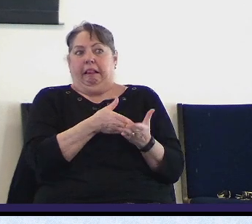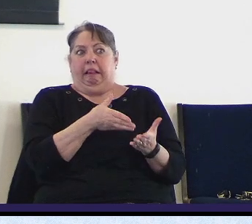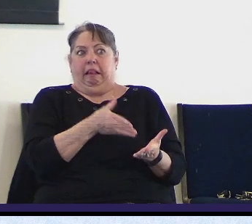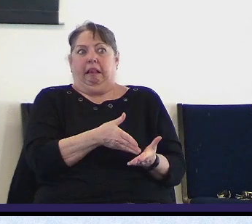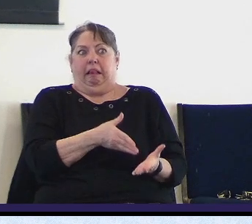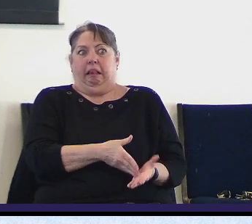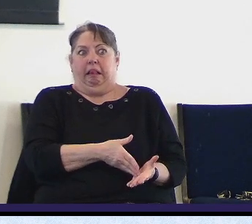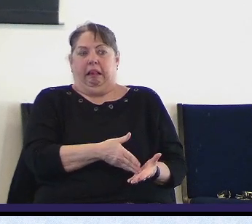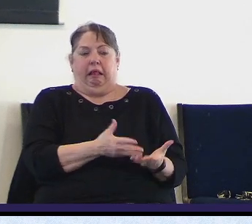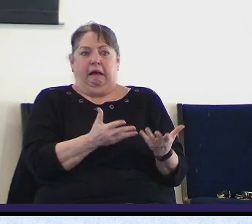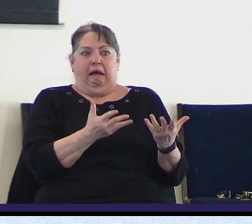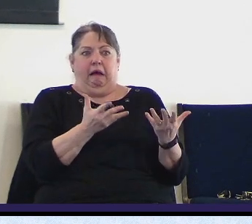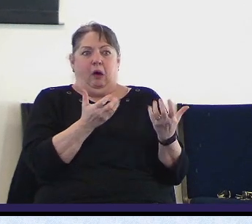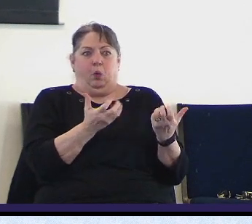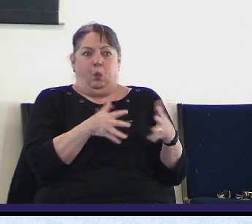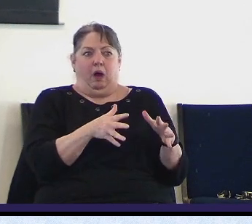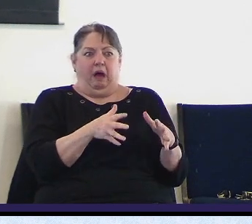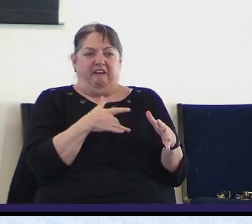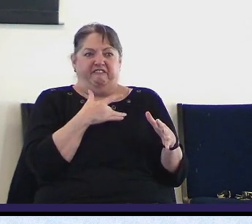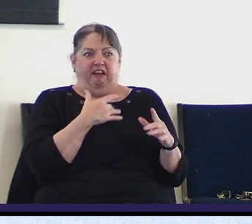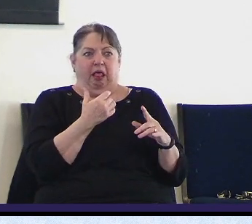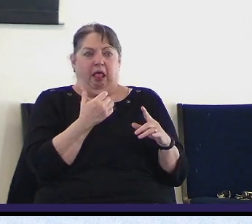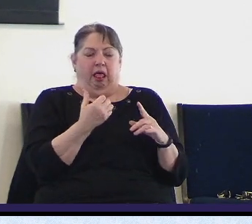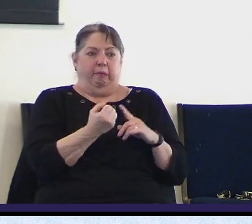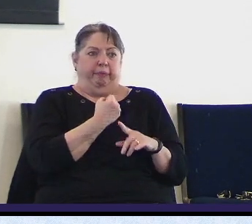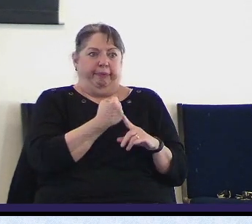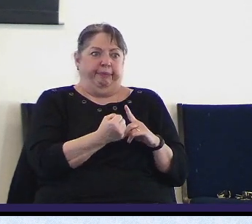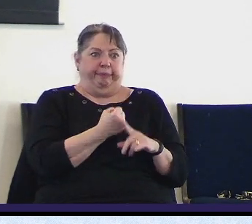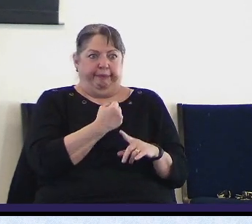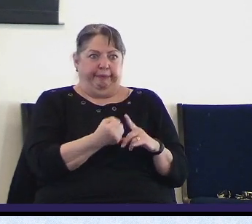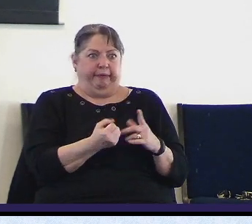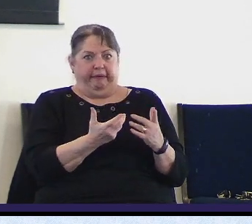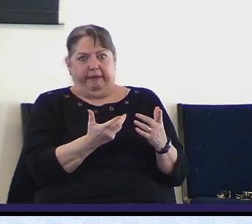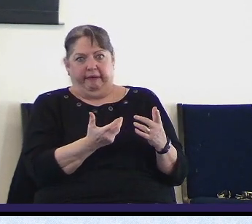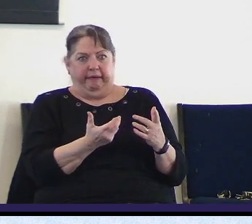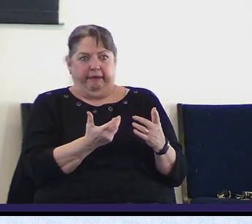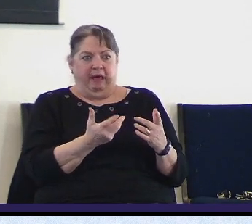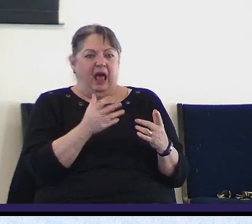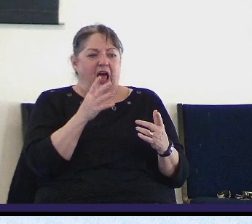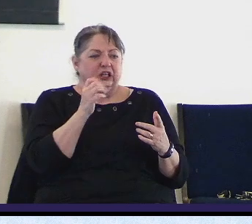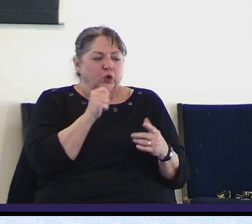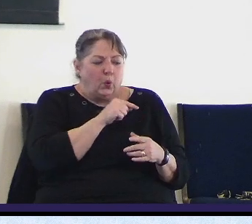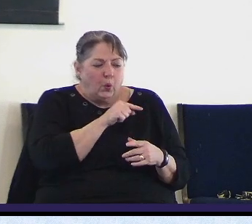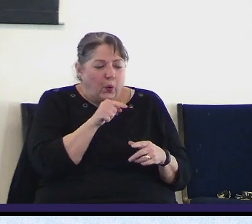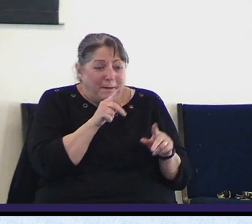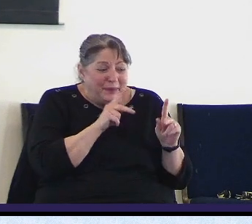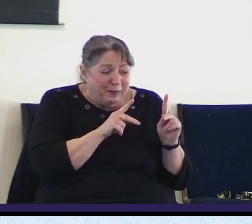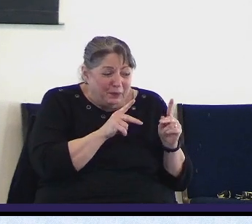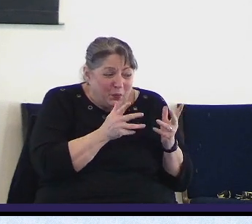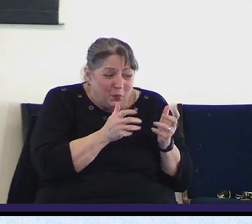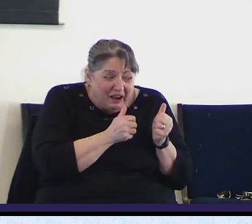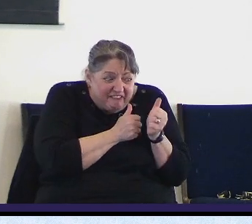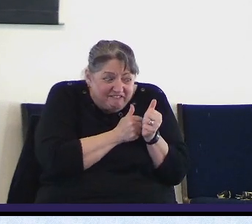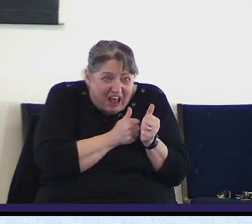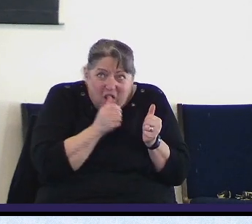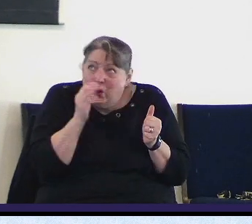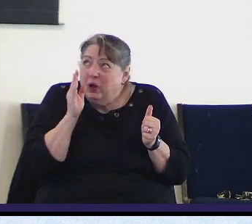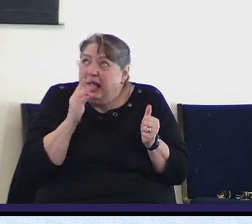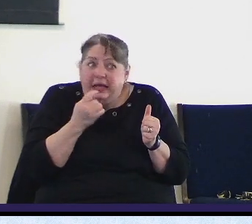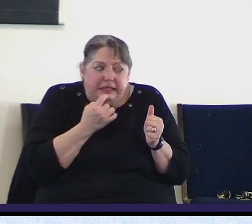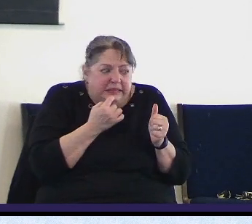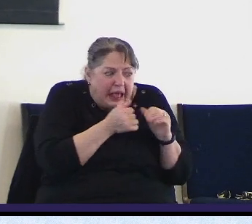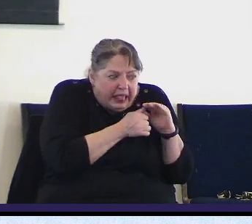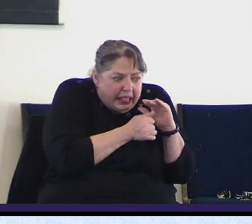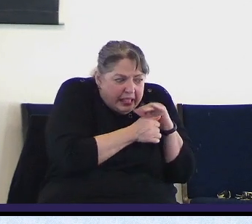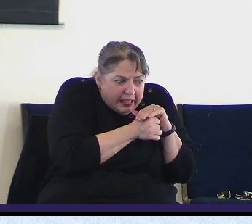burned or to be defeated or to be overtaken and so the godly were in hiding they didn't want to say Jesus is